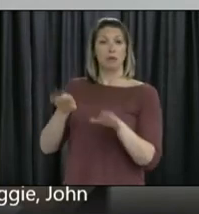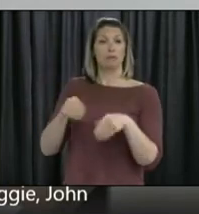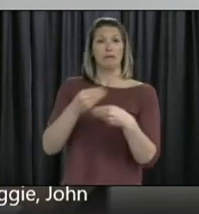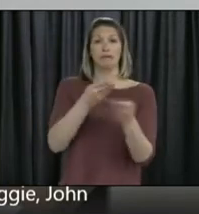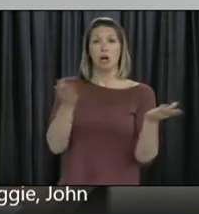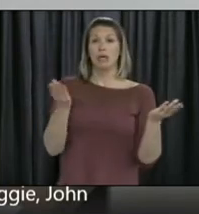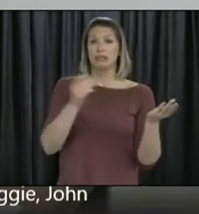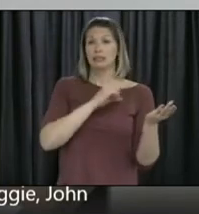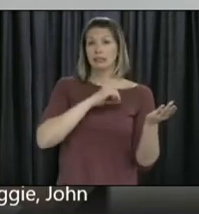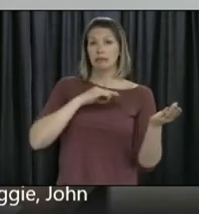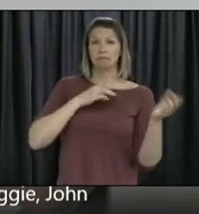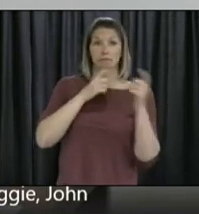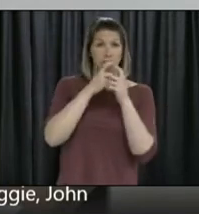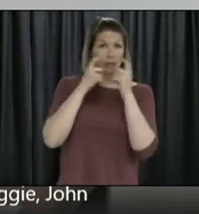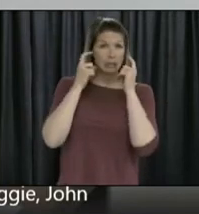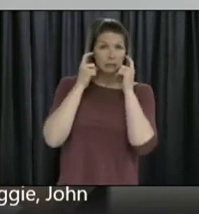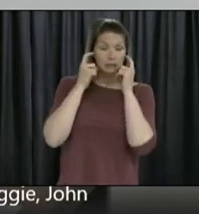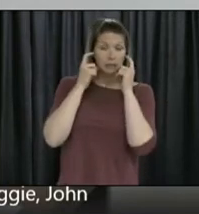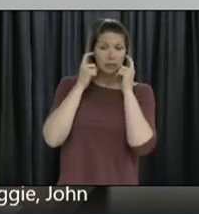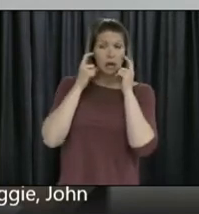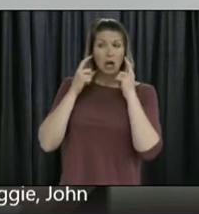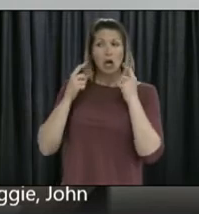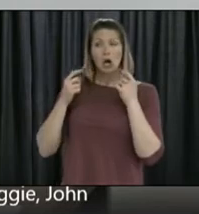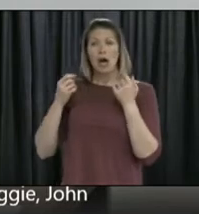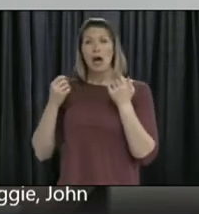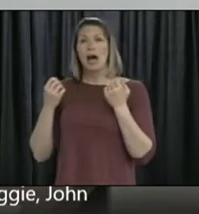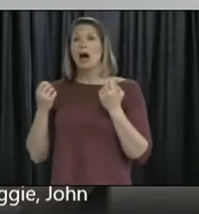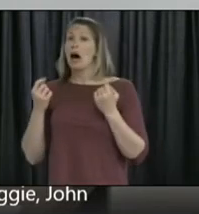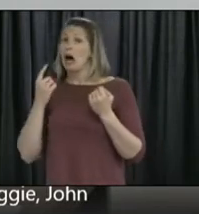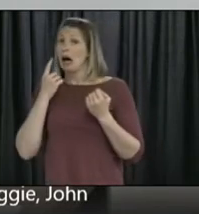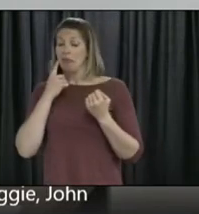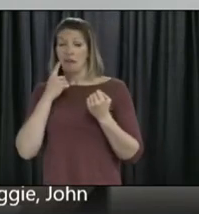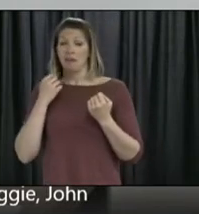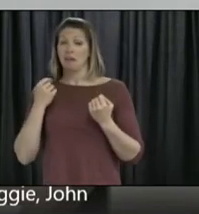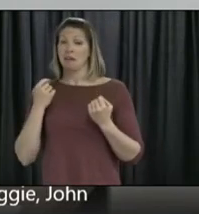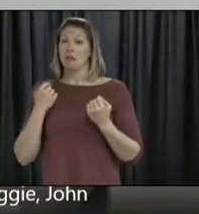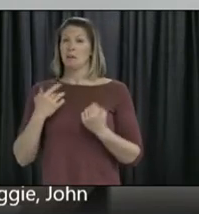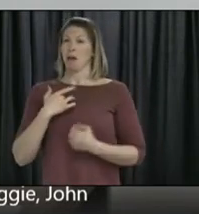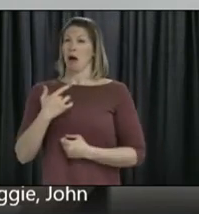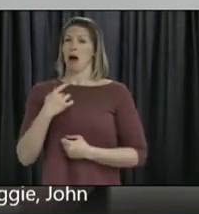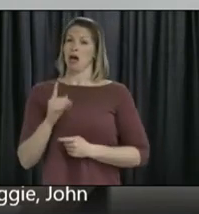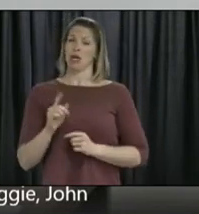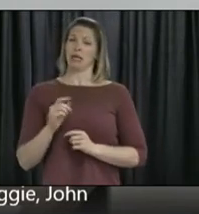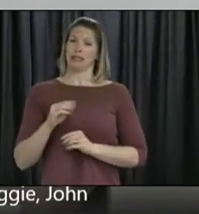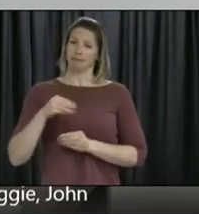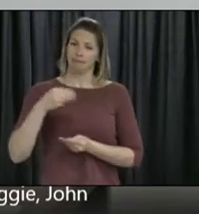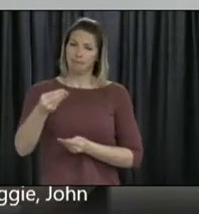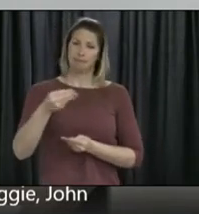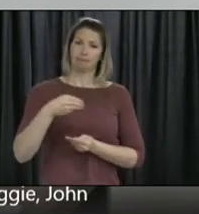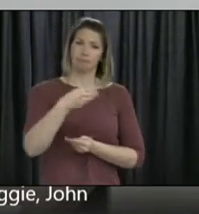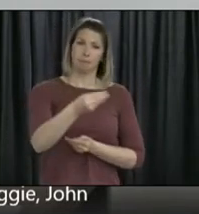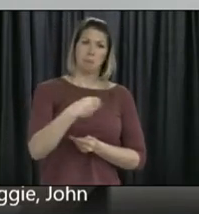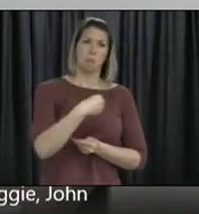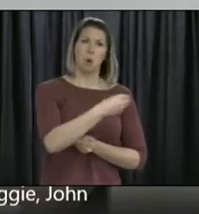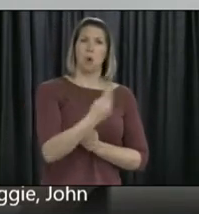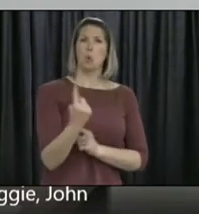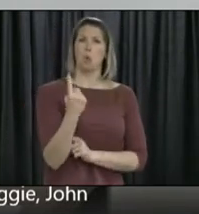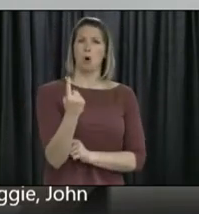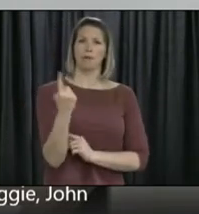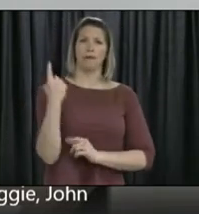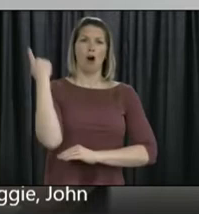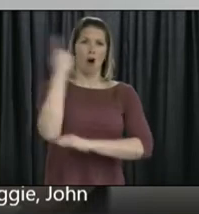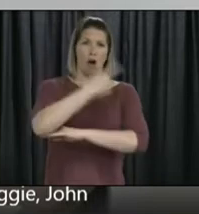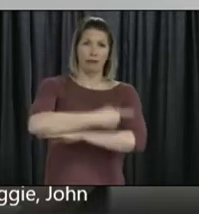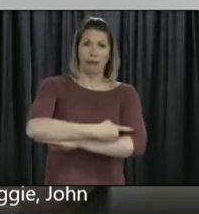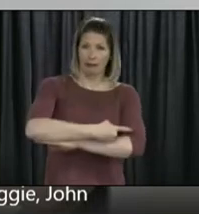masks should be issued to frontline health care workers to tide them over a shift rather than whether or not they were going to get